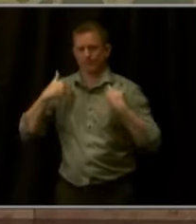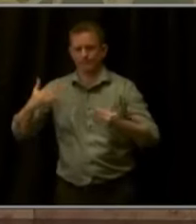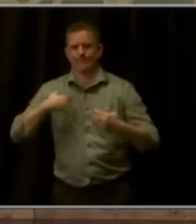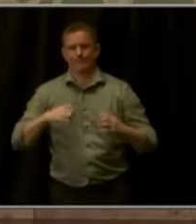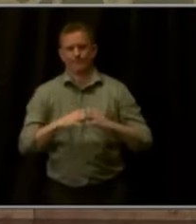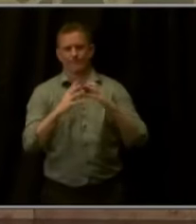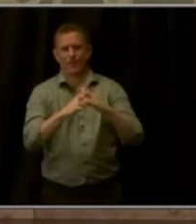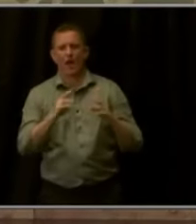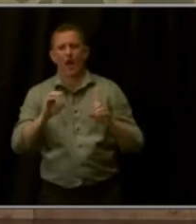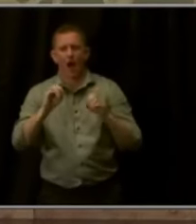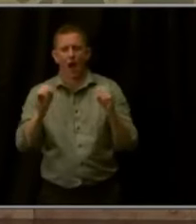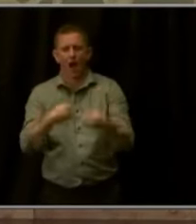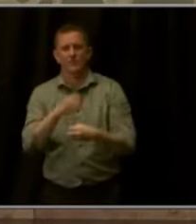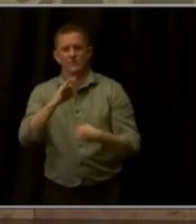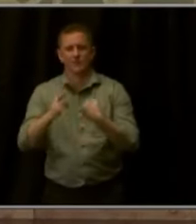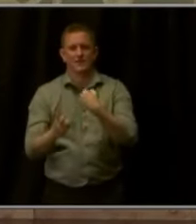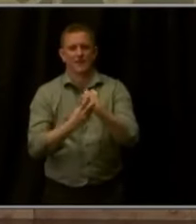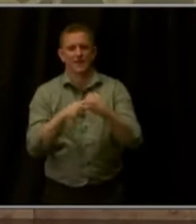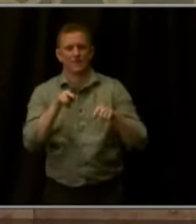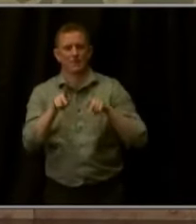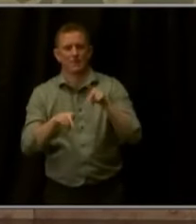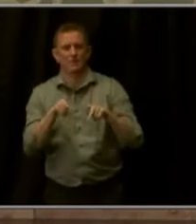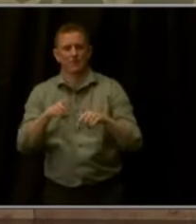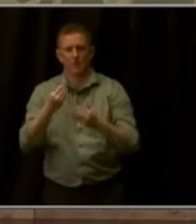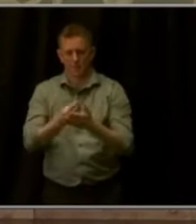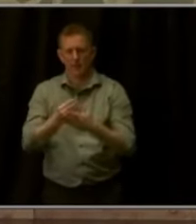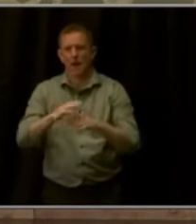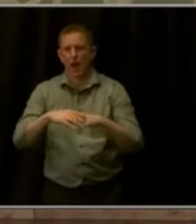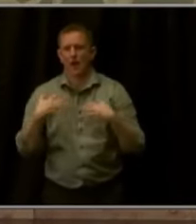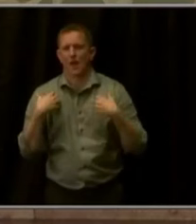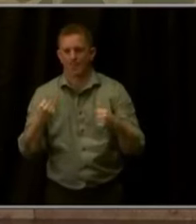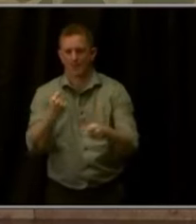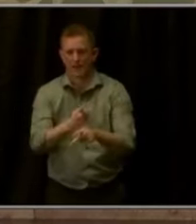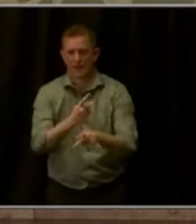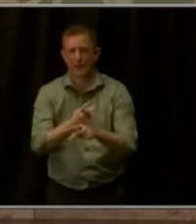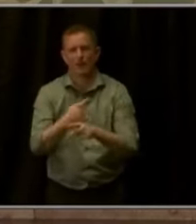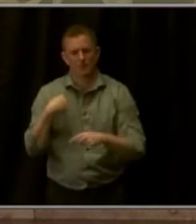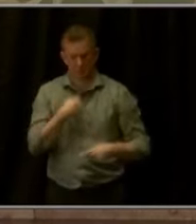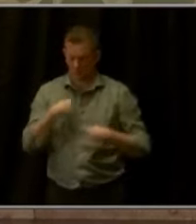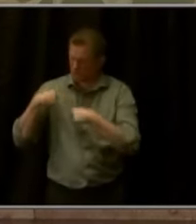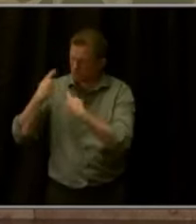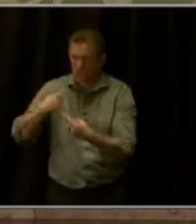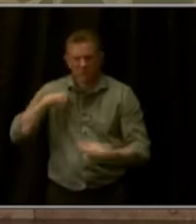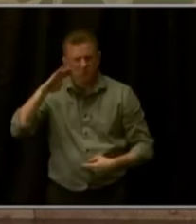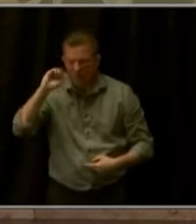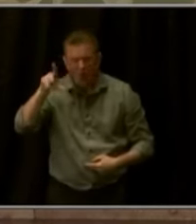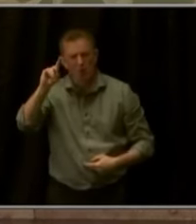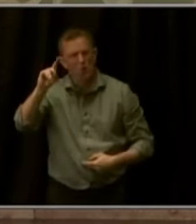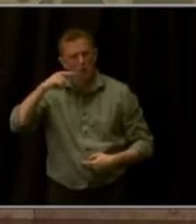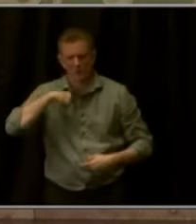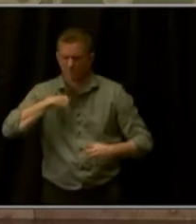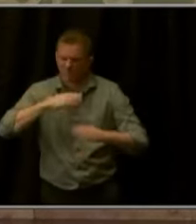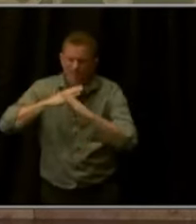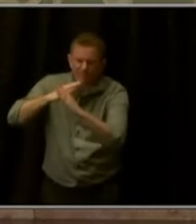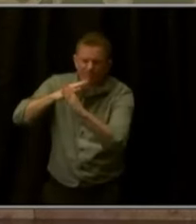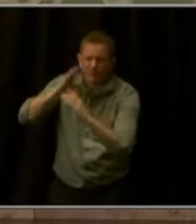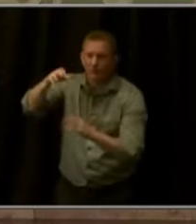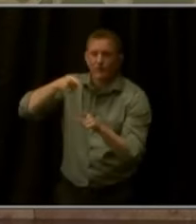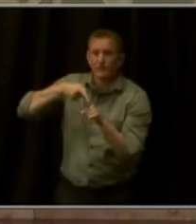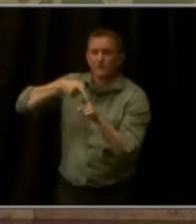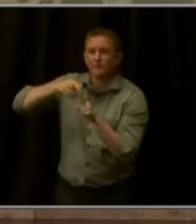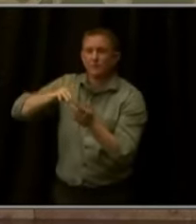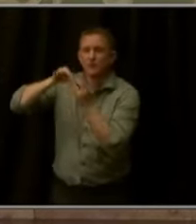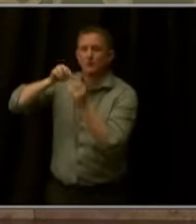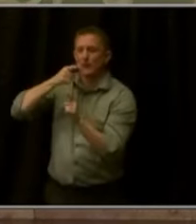on Healthcare, we've been bold in taking on the entrenched special interests and tackling the true cost drivers in healthcare.